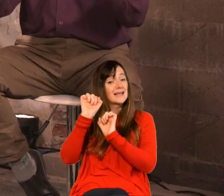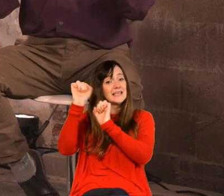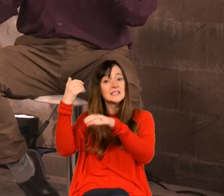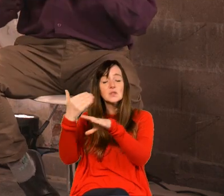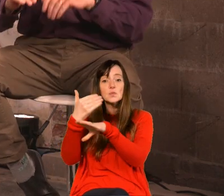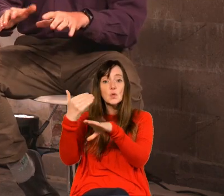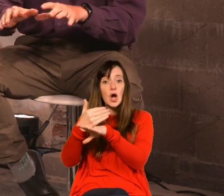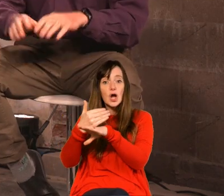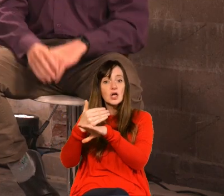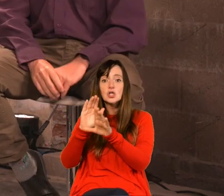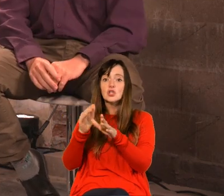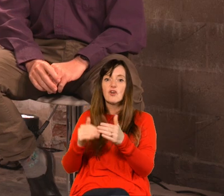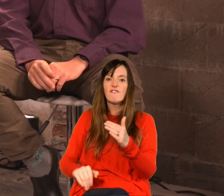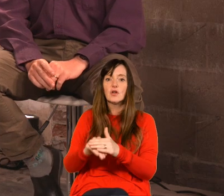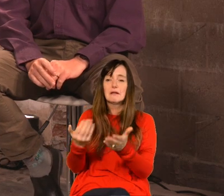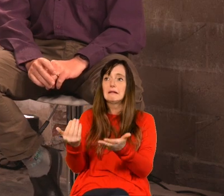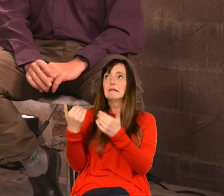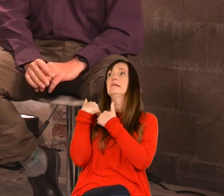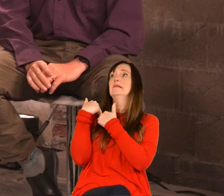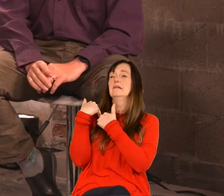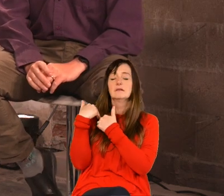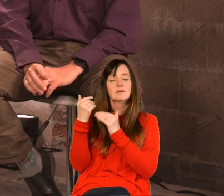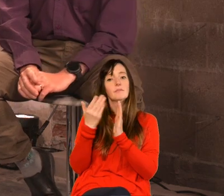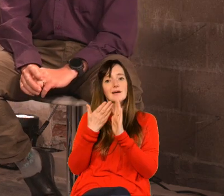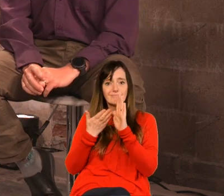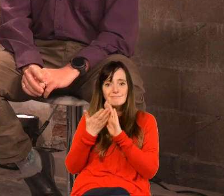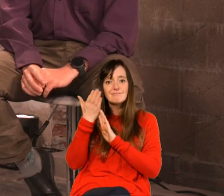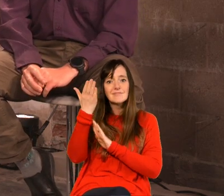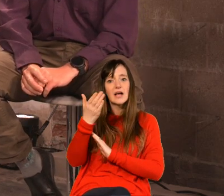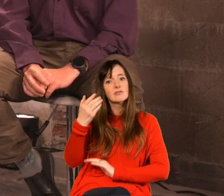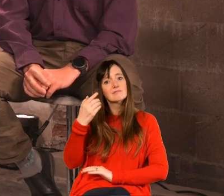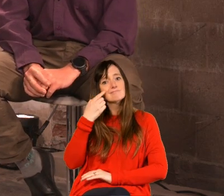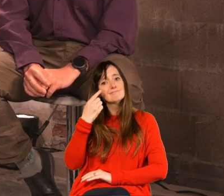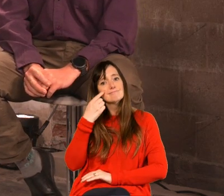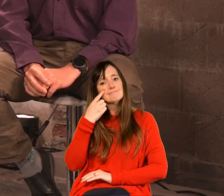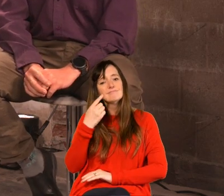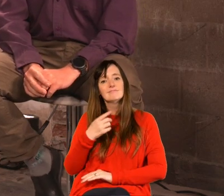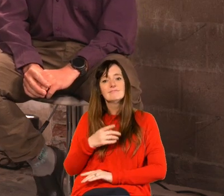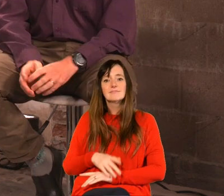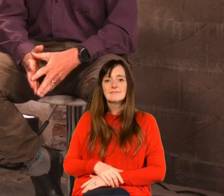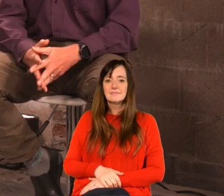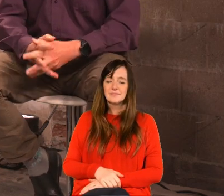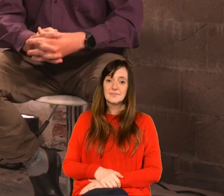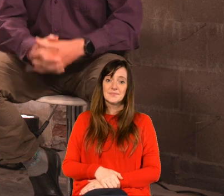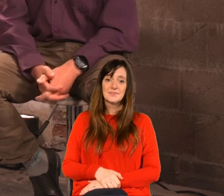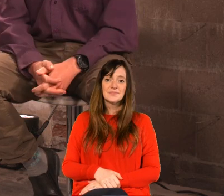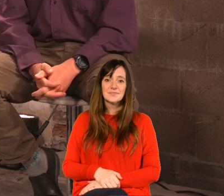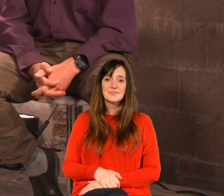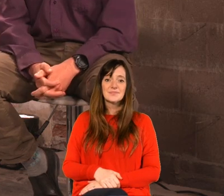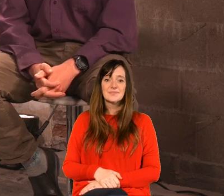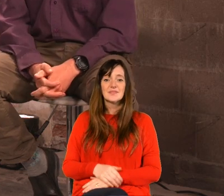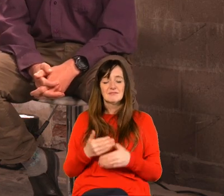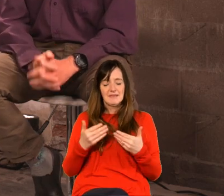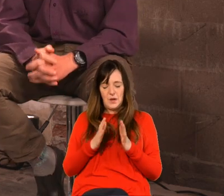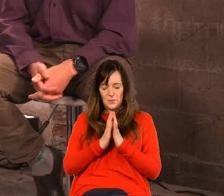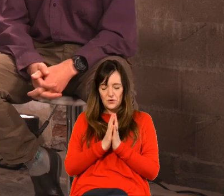don't take all the pressure on yourself uh but get out there give it a go and see how the lord works through you on on that note let me just